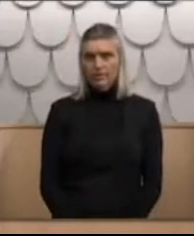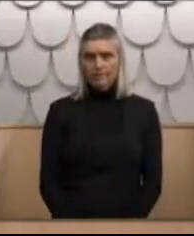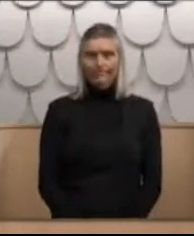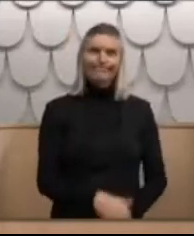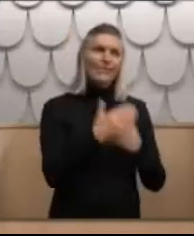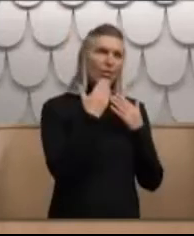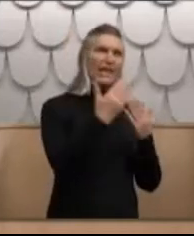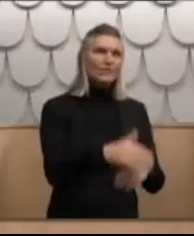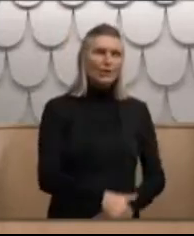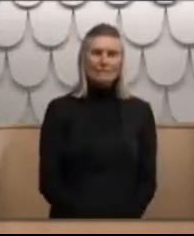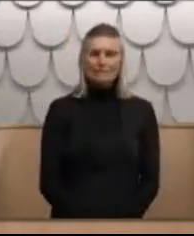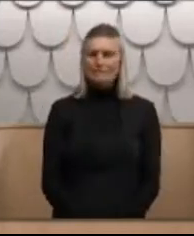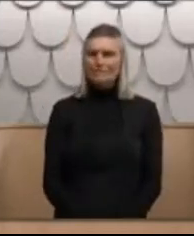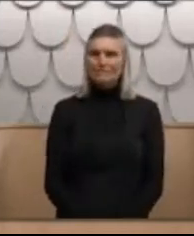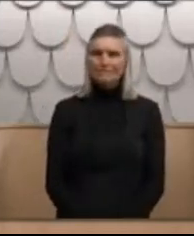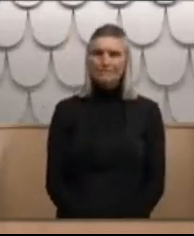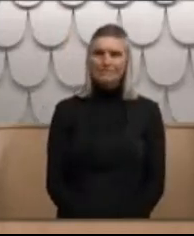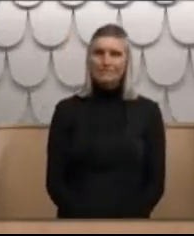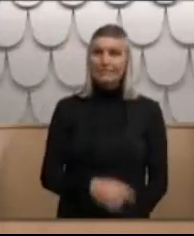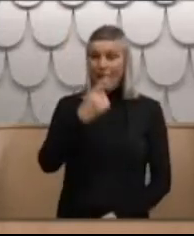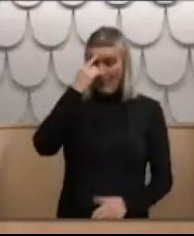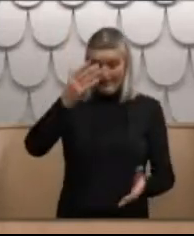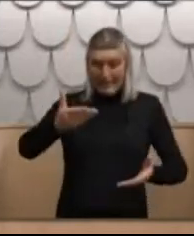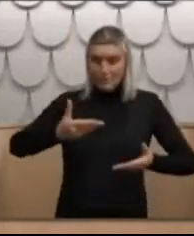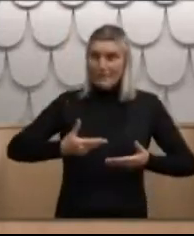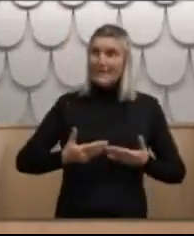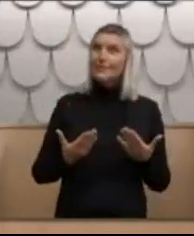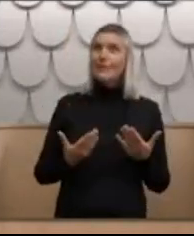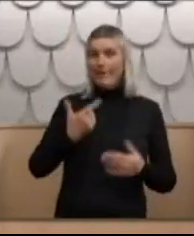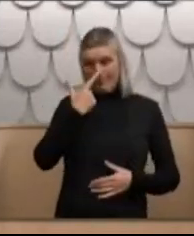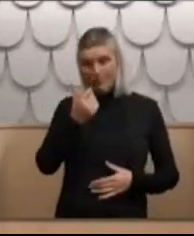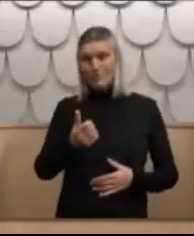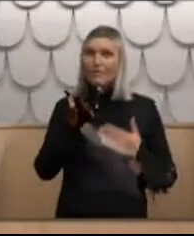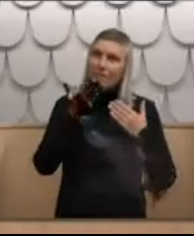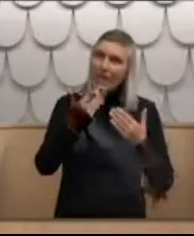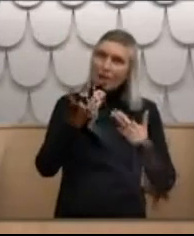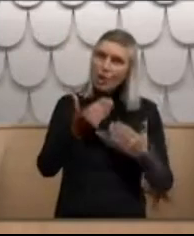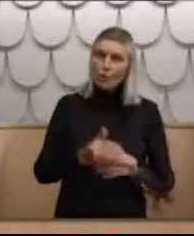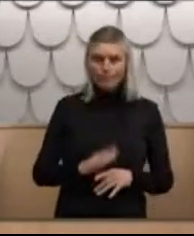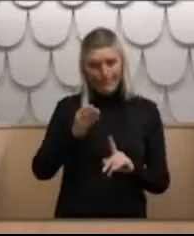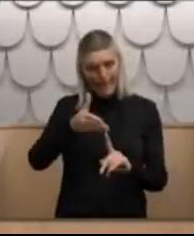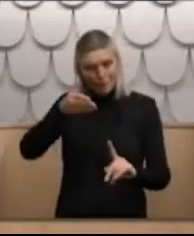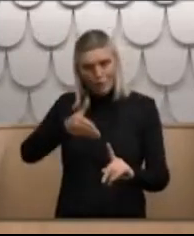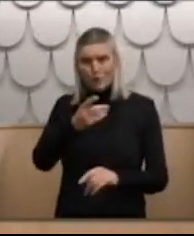thanks for you I think it's up to me now to have the privilege of thanking you acknowledging you